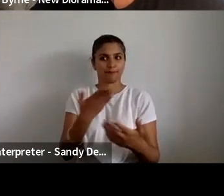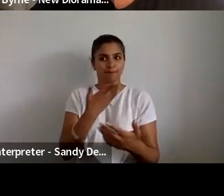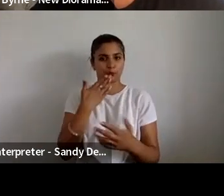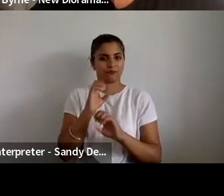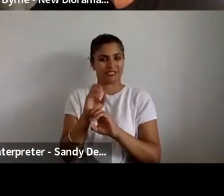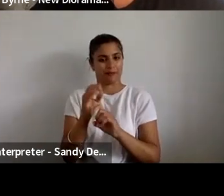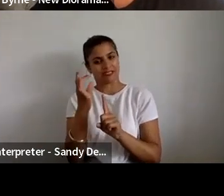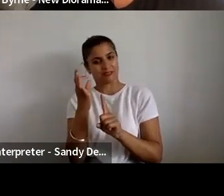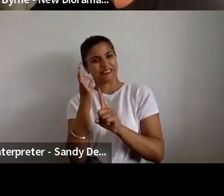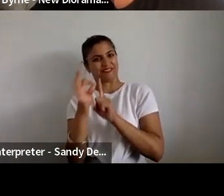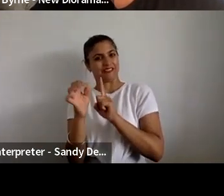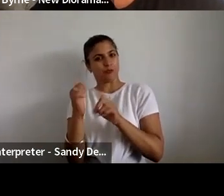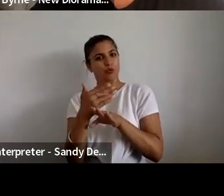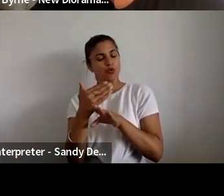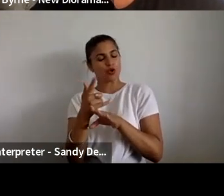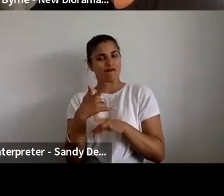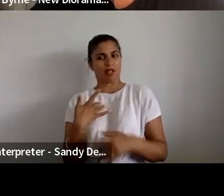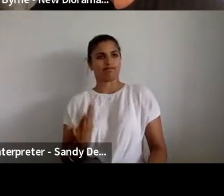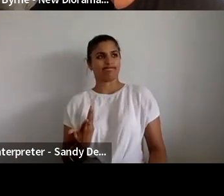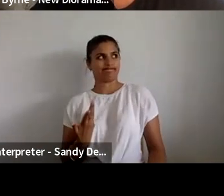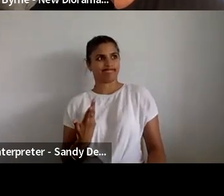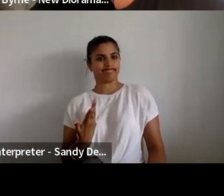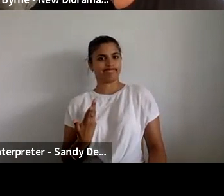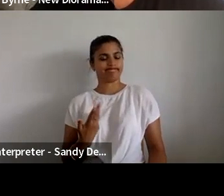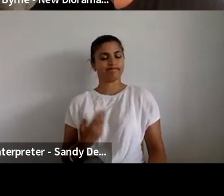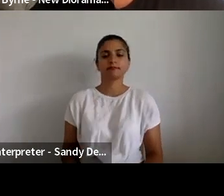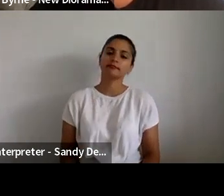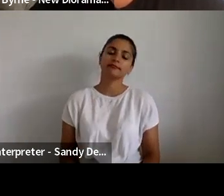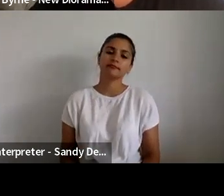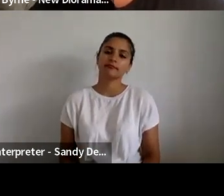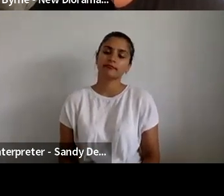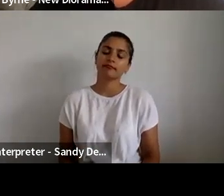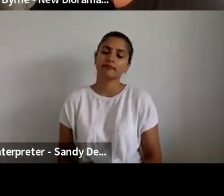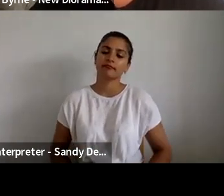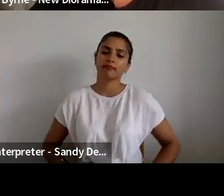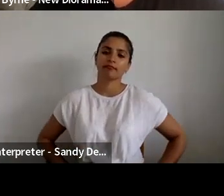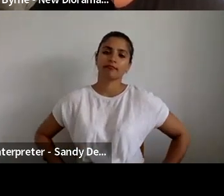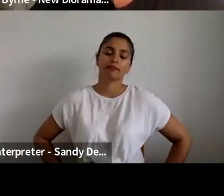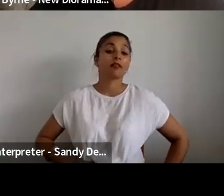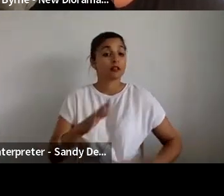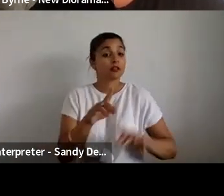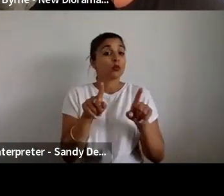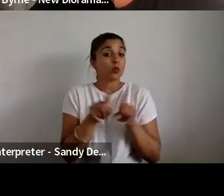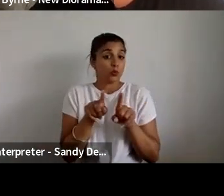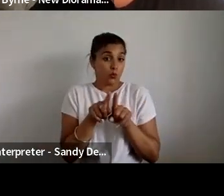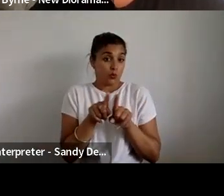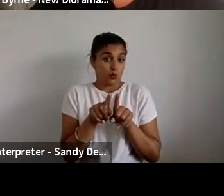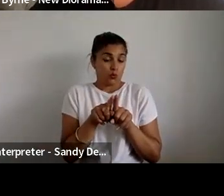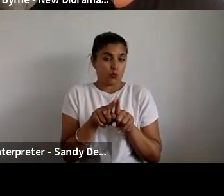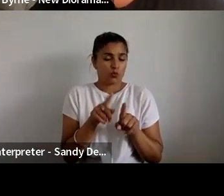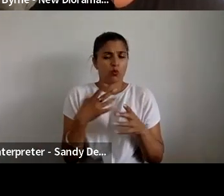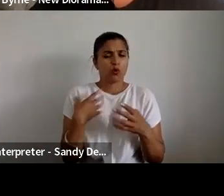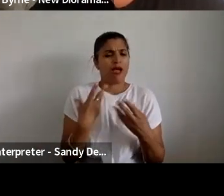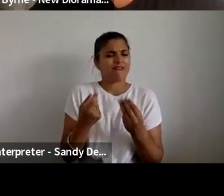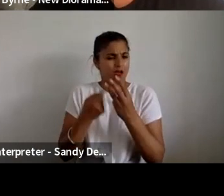Another, and we've got kind of contextual writing on this, which I'd urge people to read, but